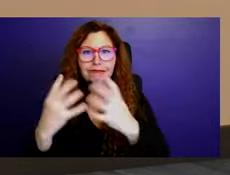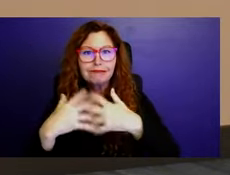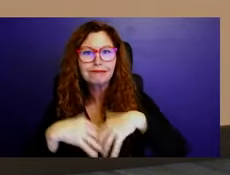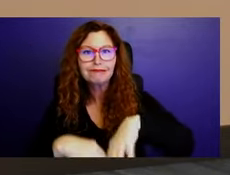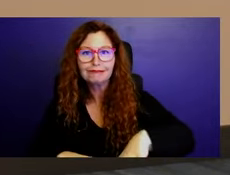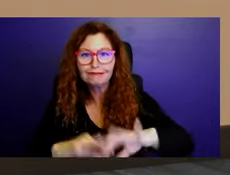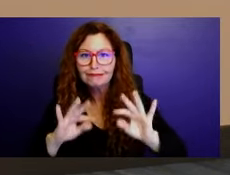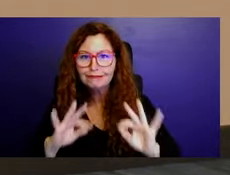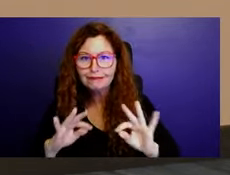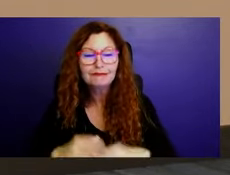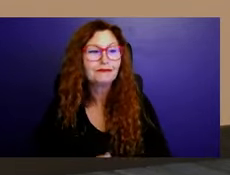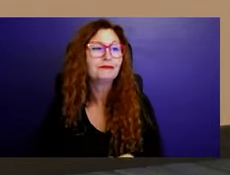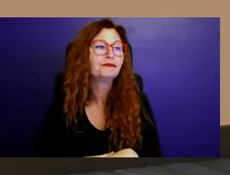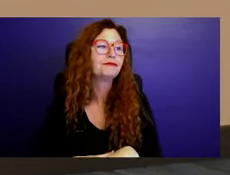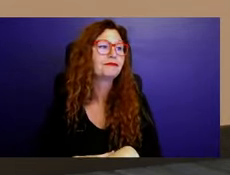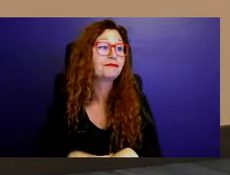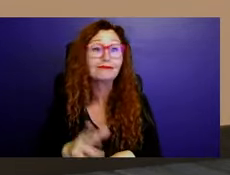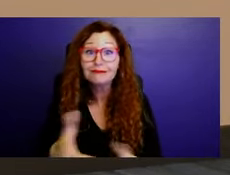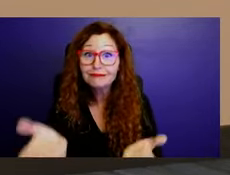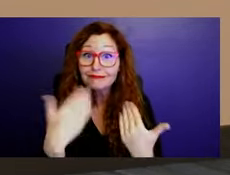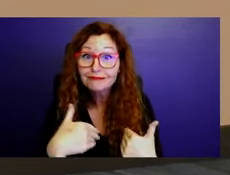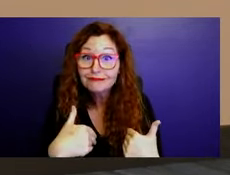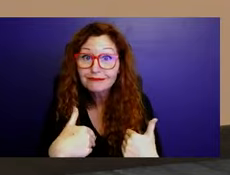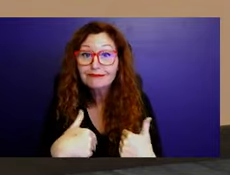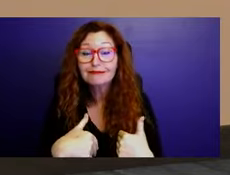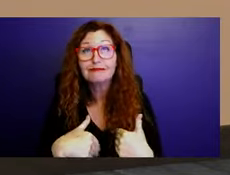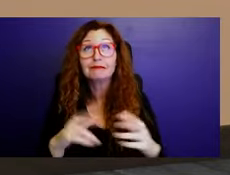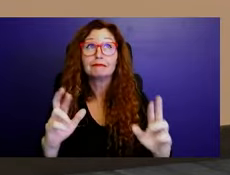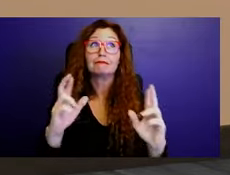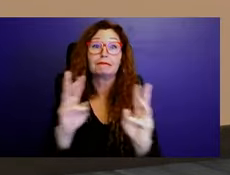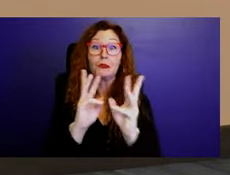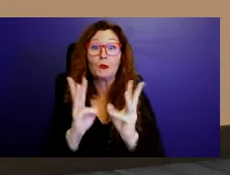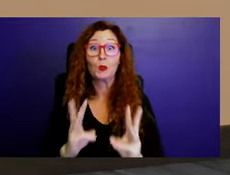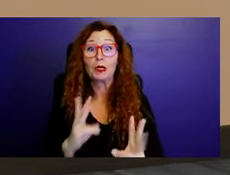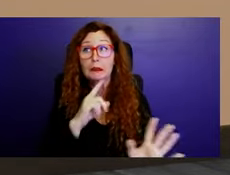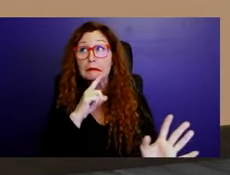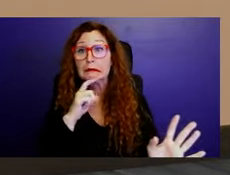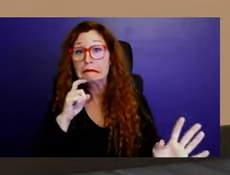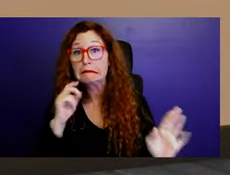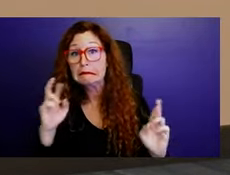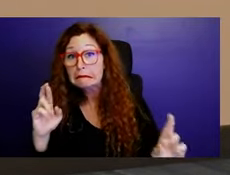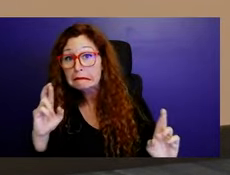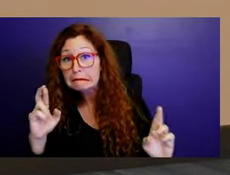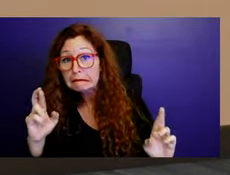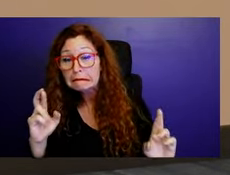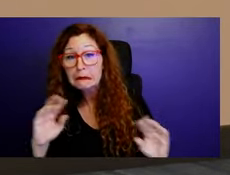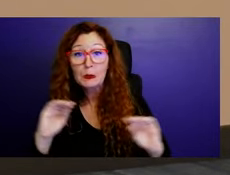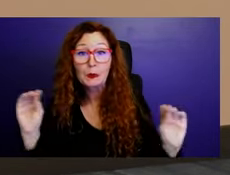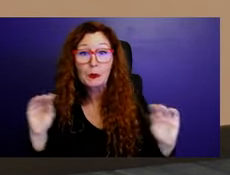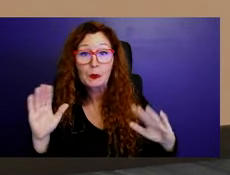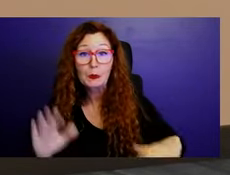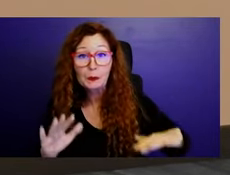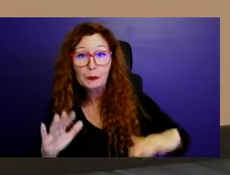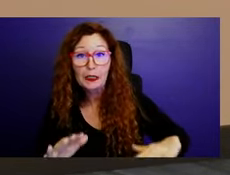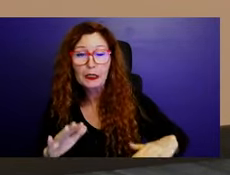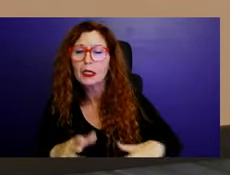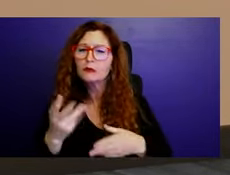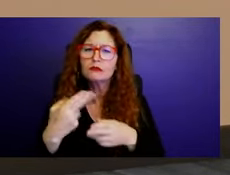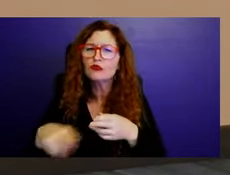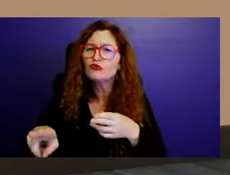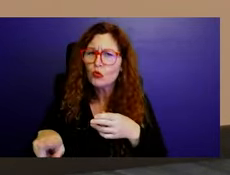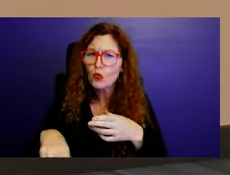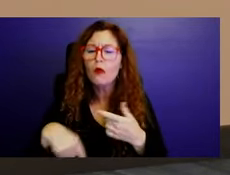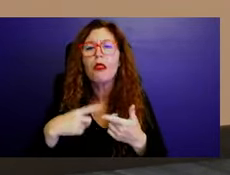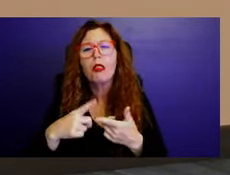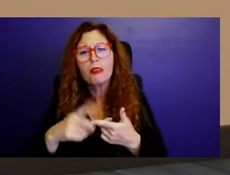well. So we'd love to have you come out. I hope it doesn't rain, and it'll just be a short program, and then we'll do the planting of the tree, and